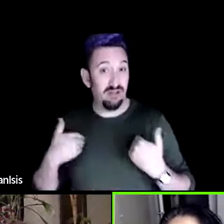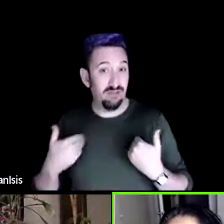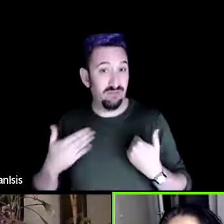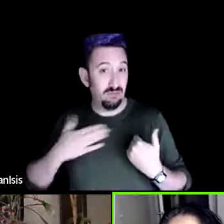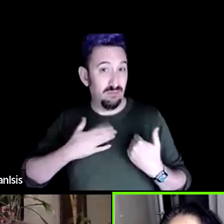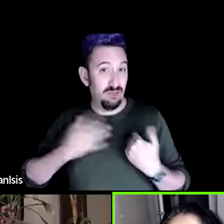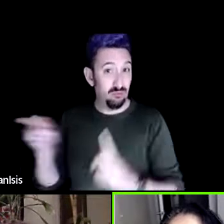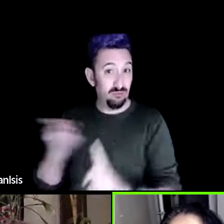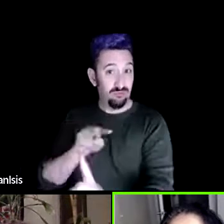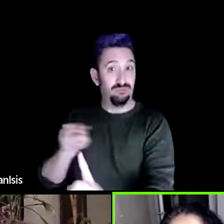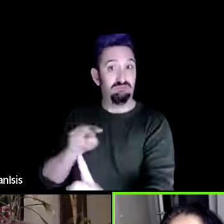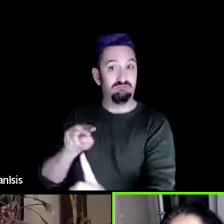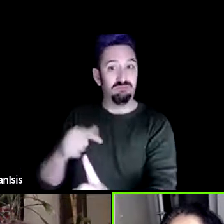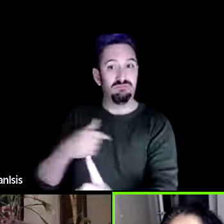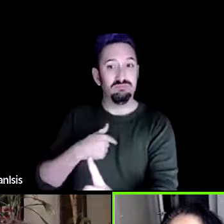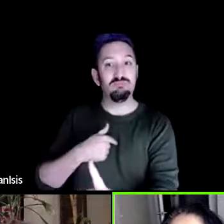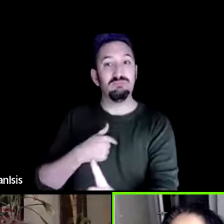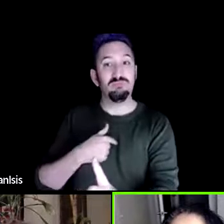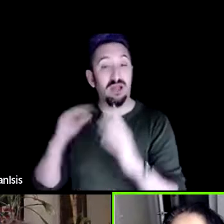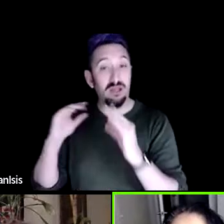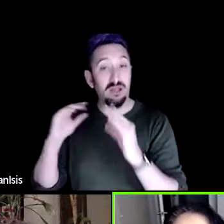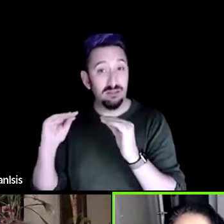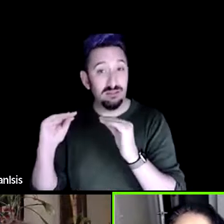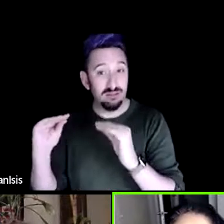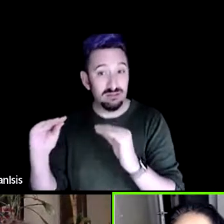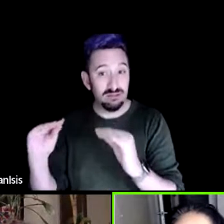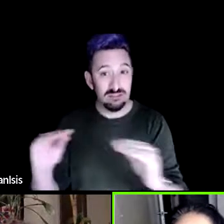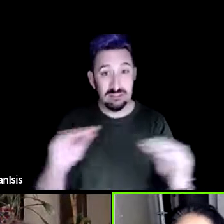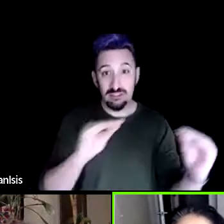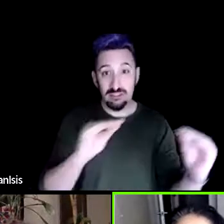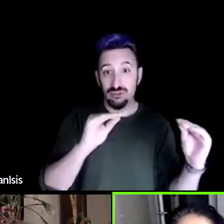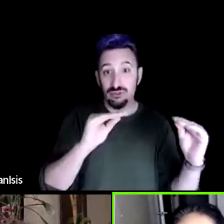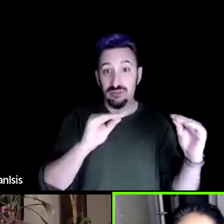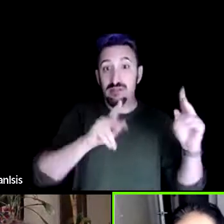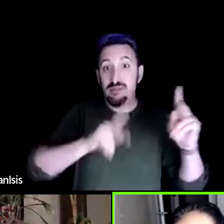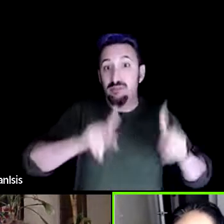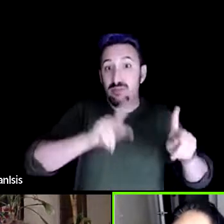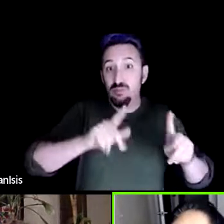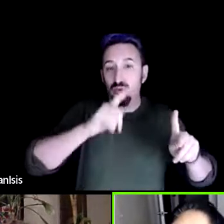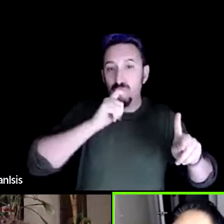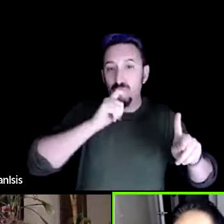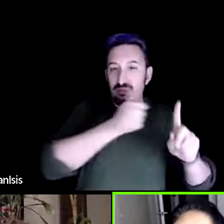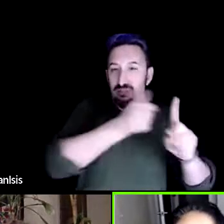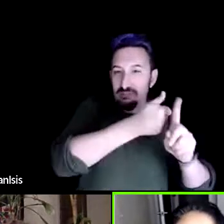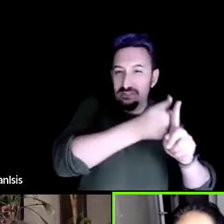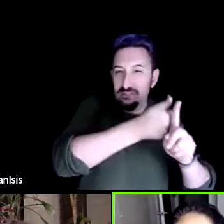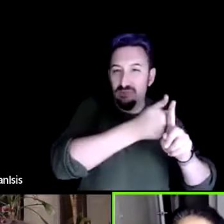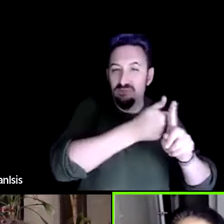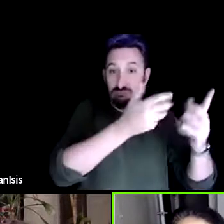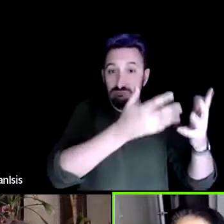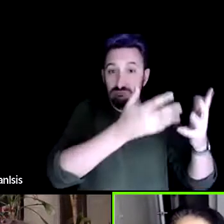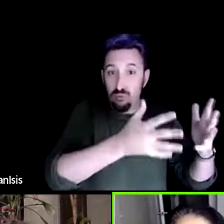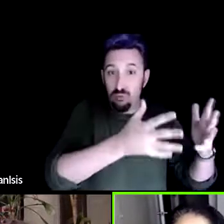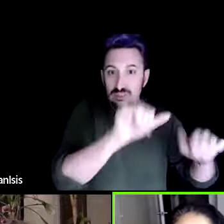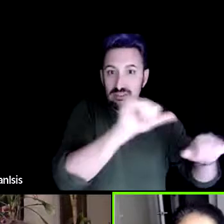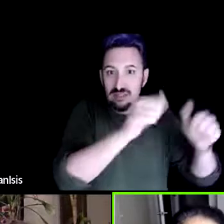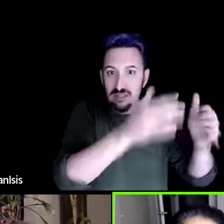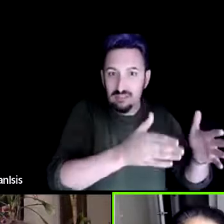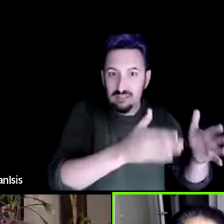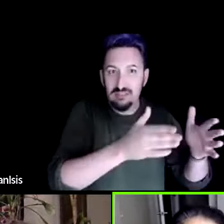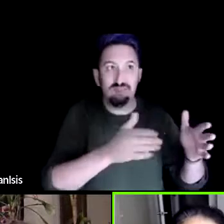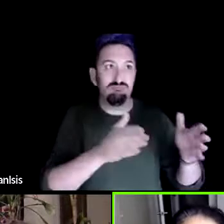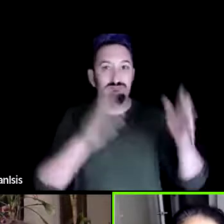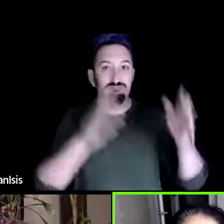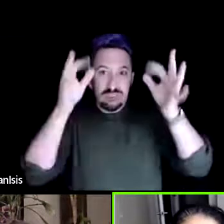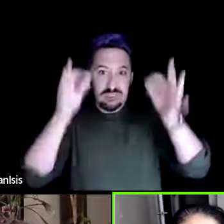work with educating the educated scientists decision makers um congress people senators